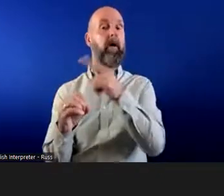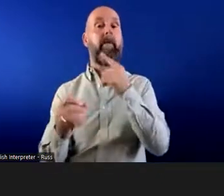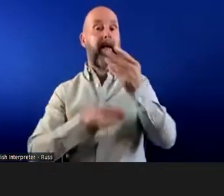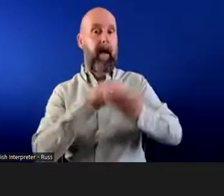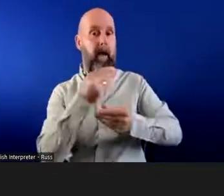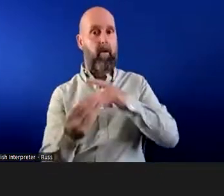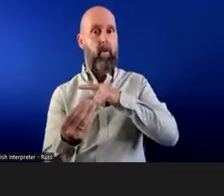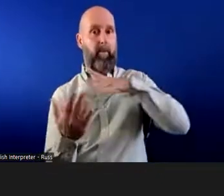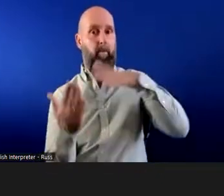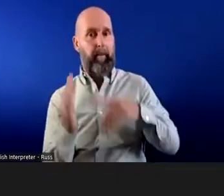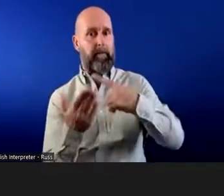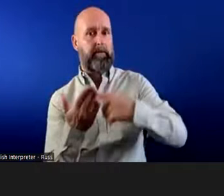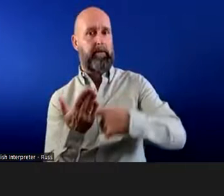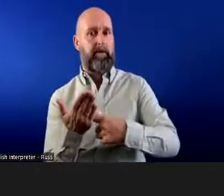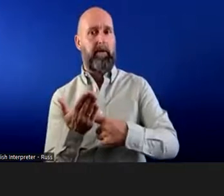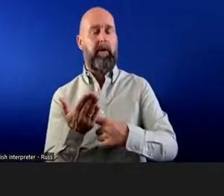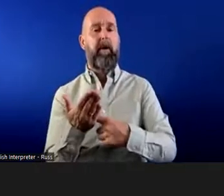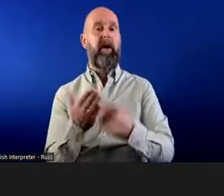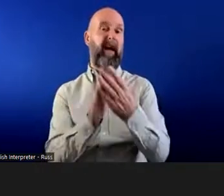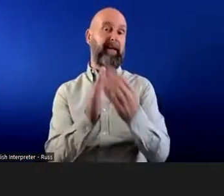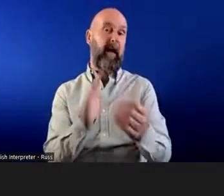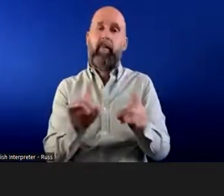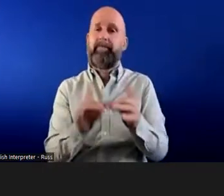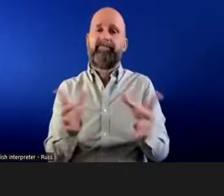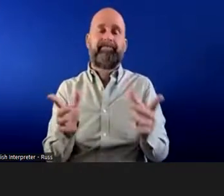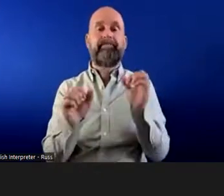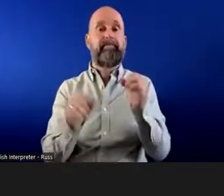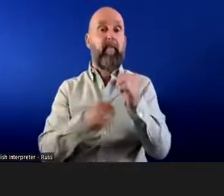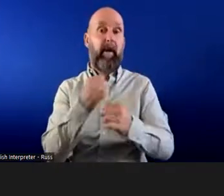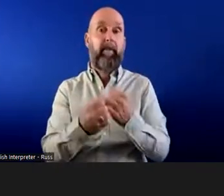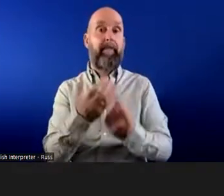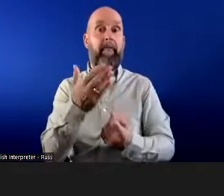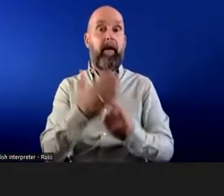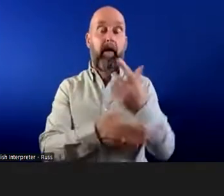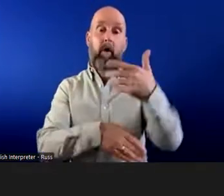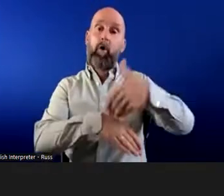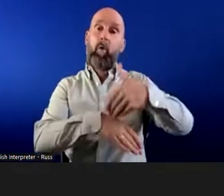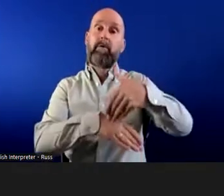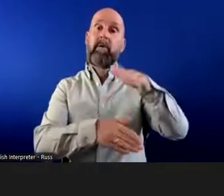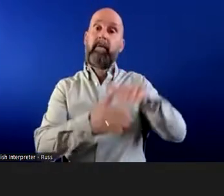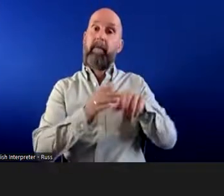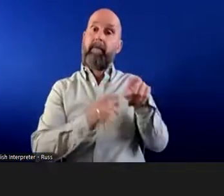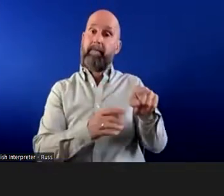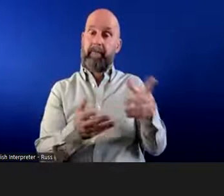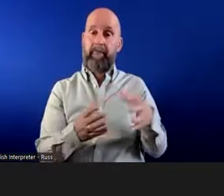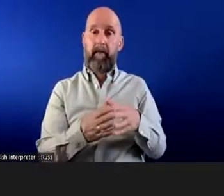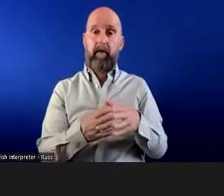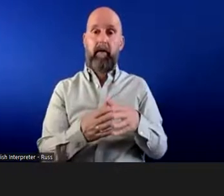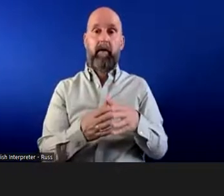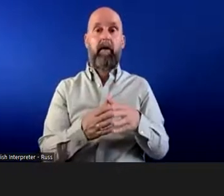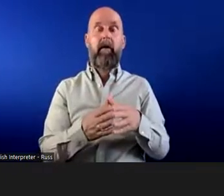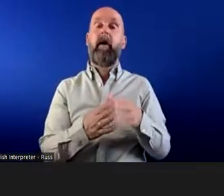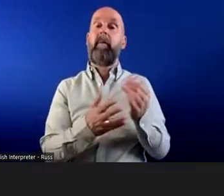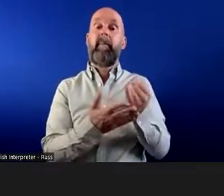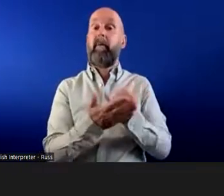requirement. So examples of what could be something that is arising in consequence of a disability could be the employee's poor work